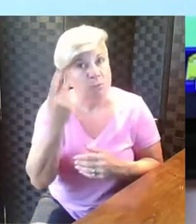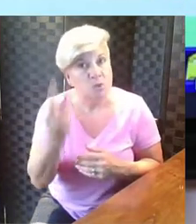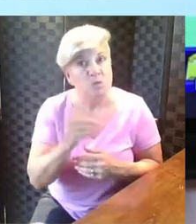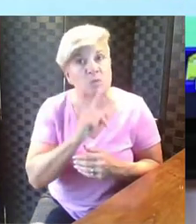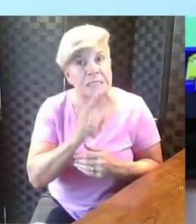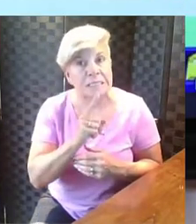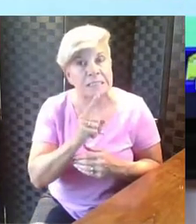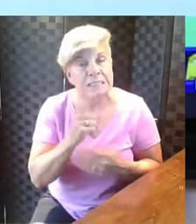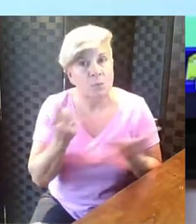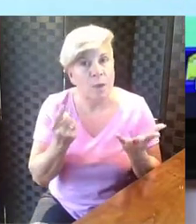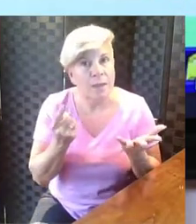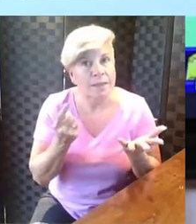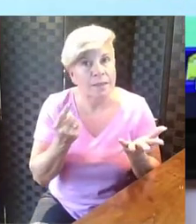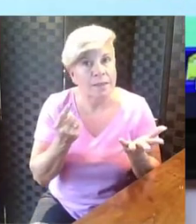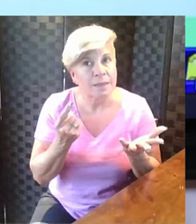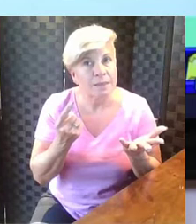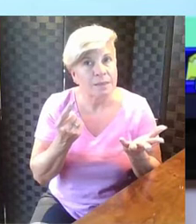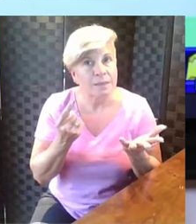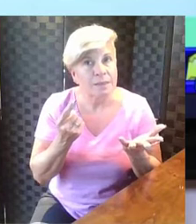two is what?